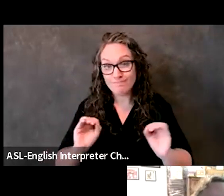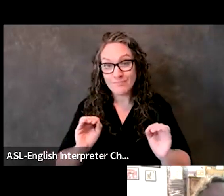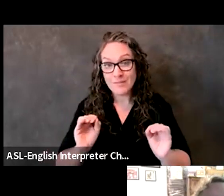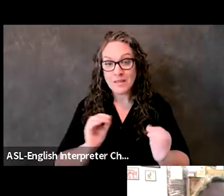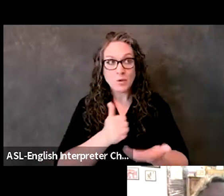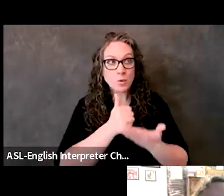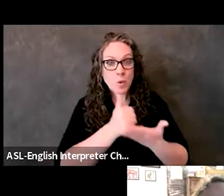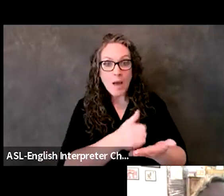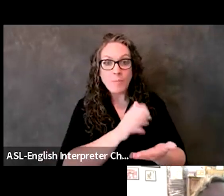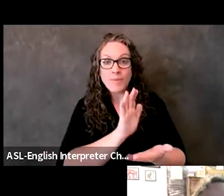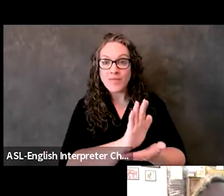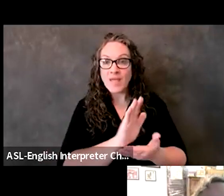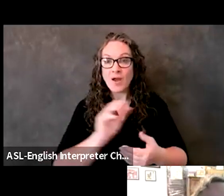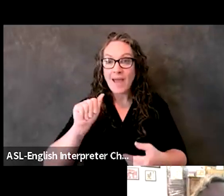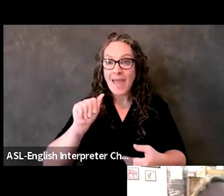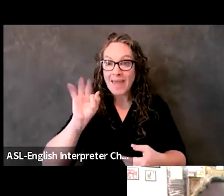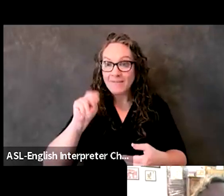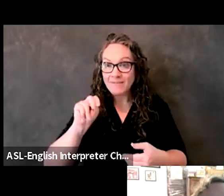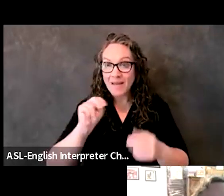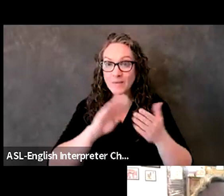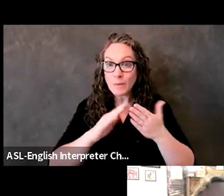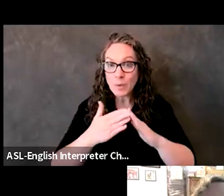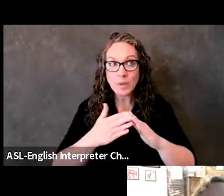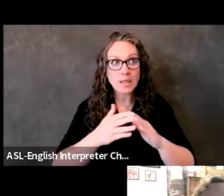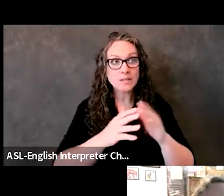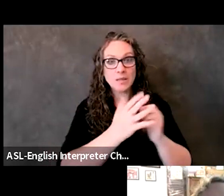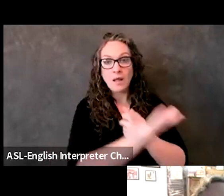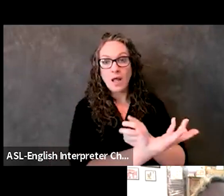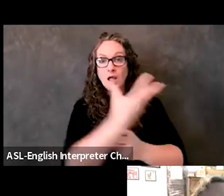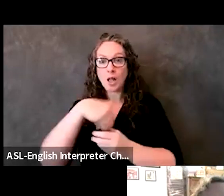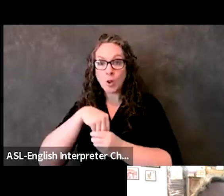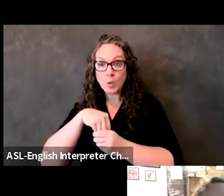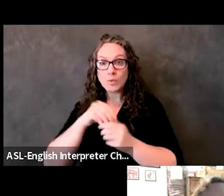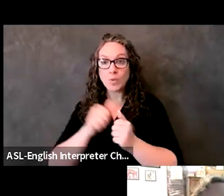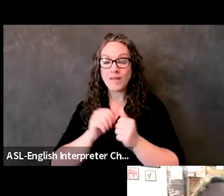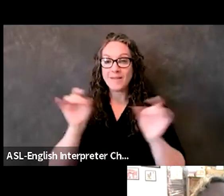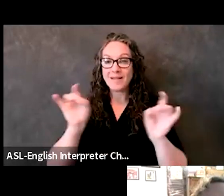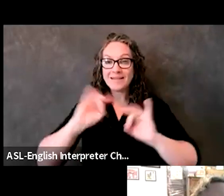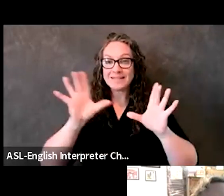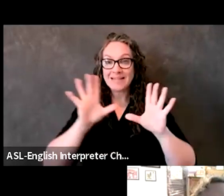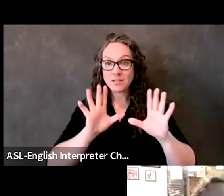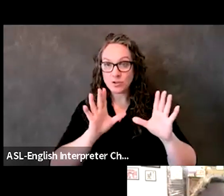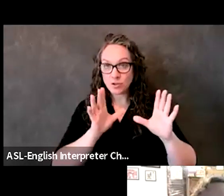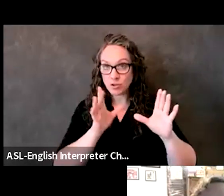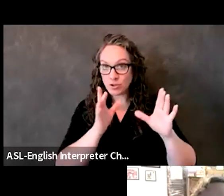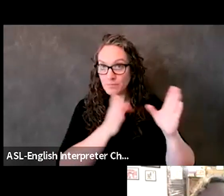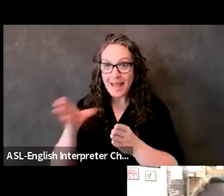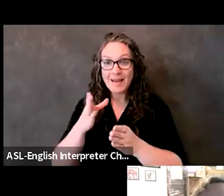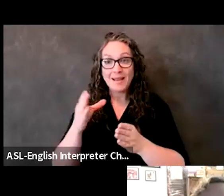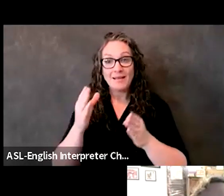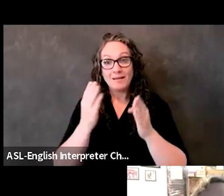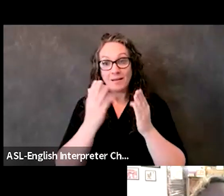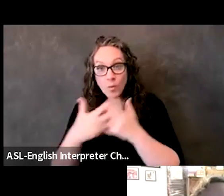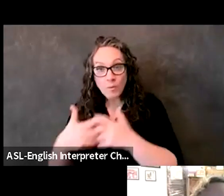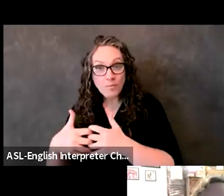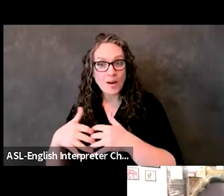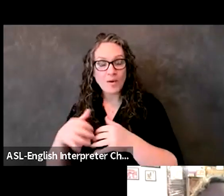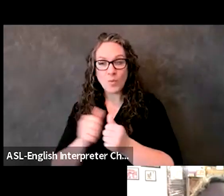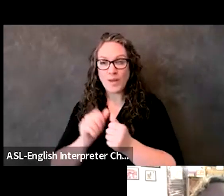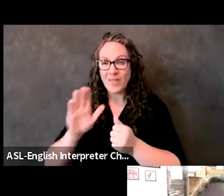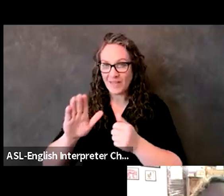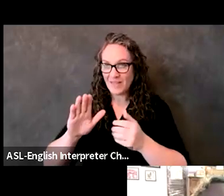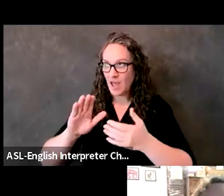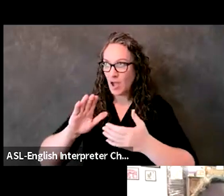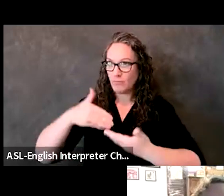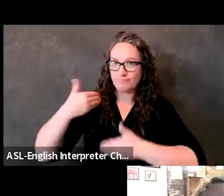access and functional needs communities into their disaster planning and coordination and enterprise. Um, so that's got to become